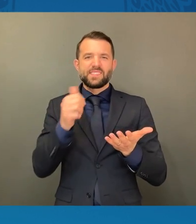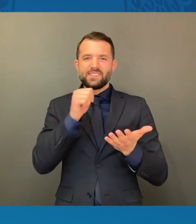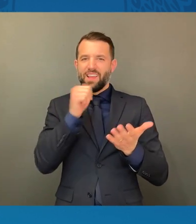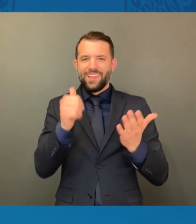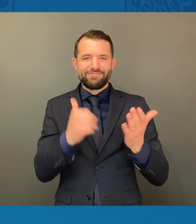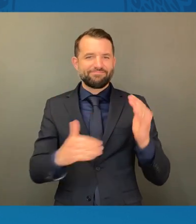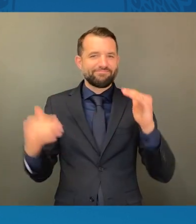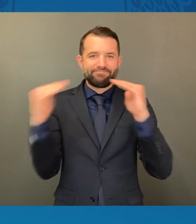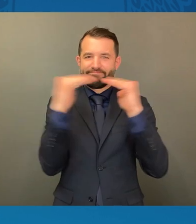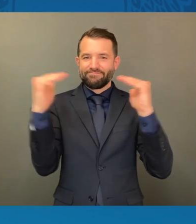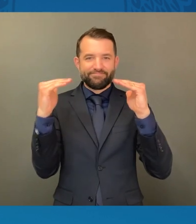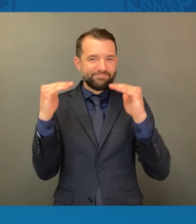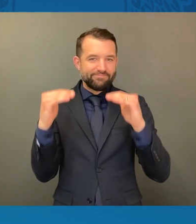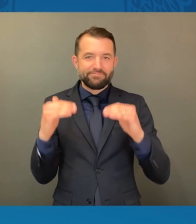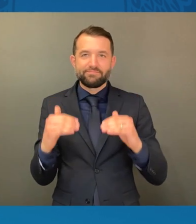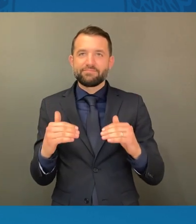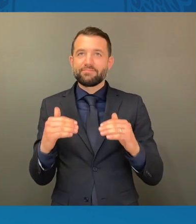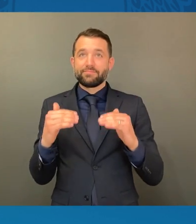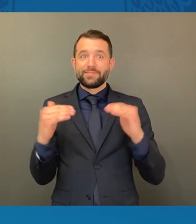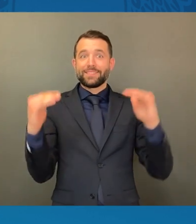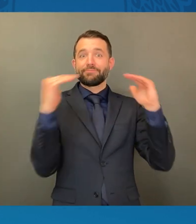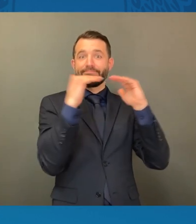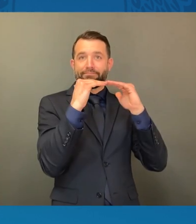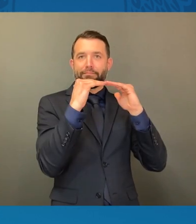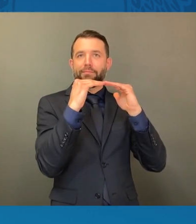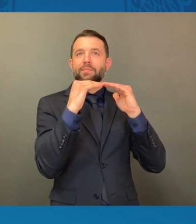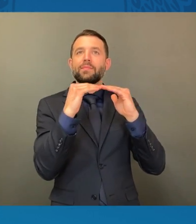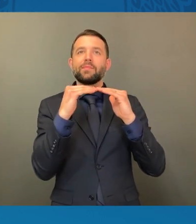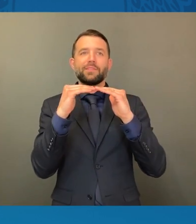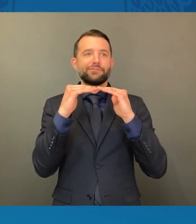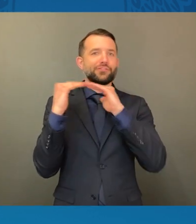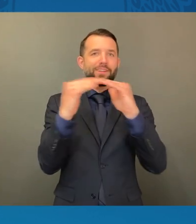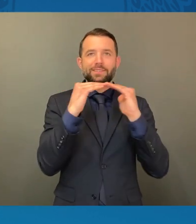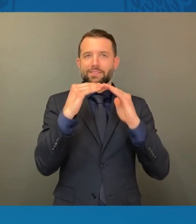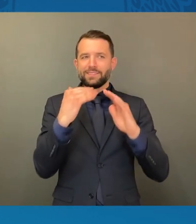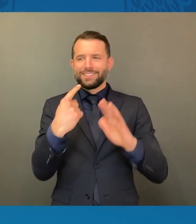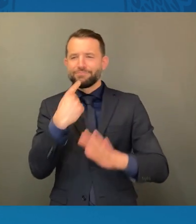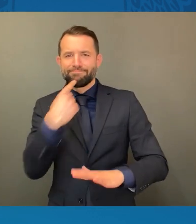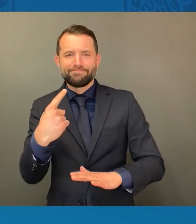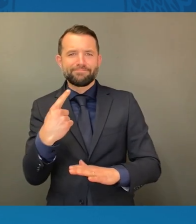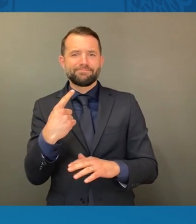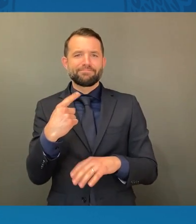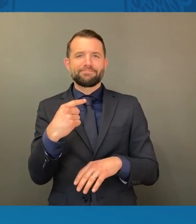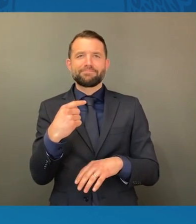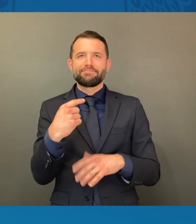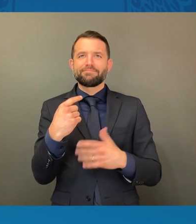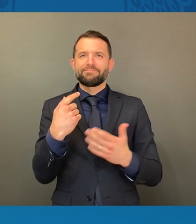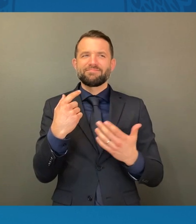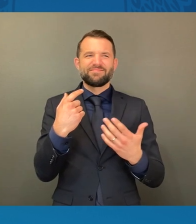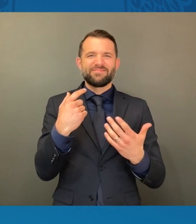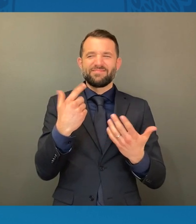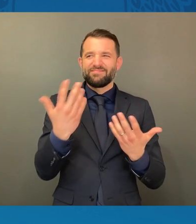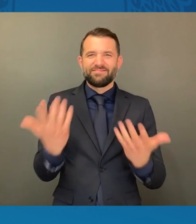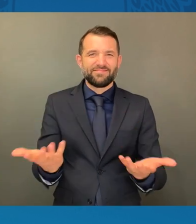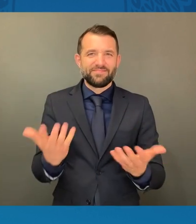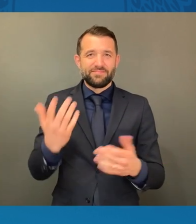justice, between disappointment and determination,